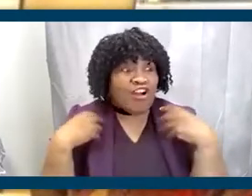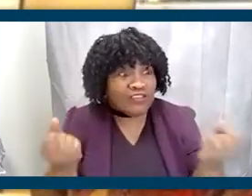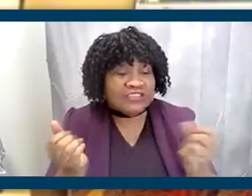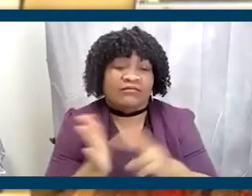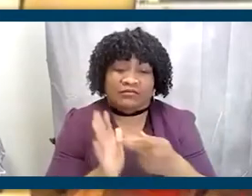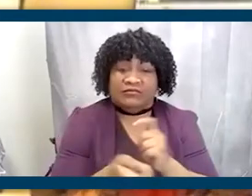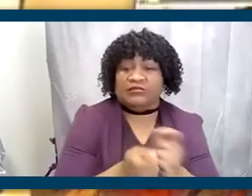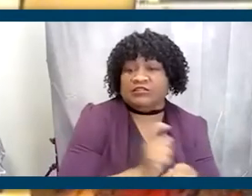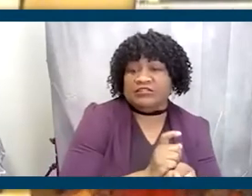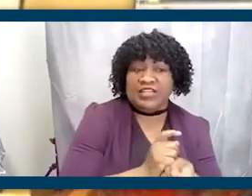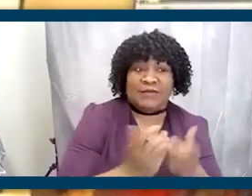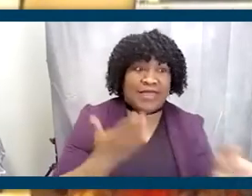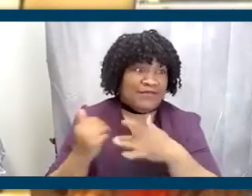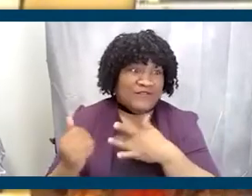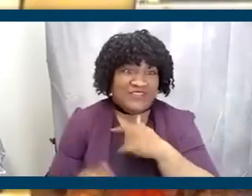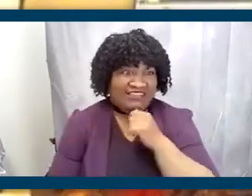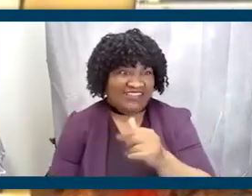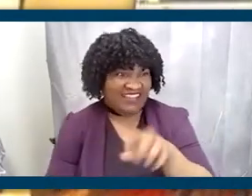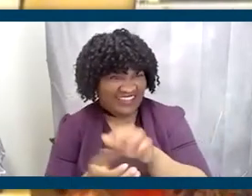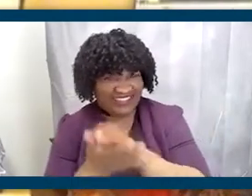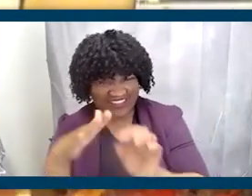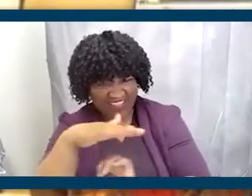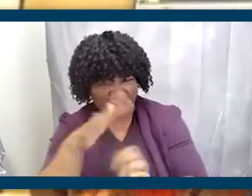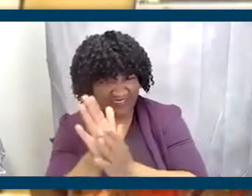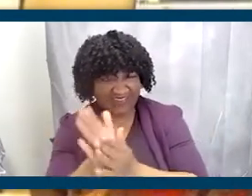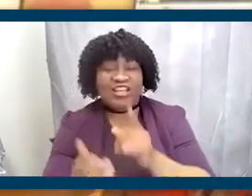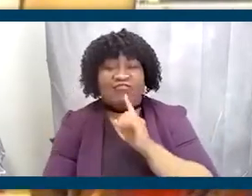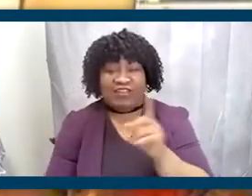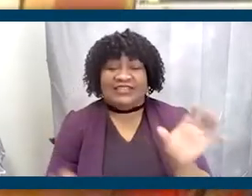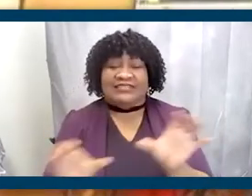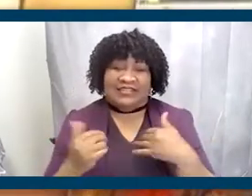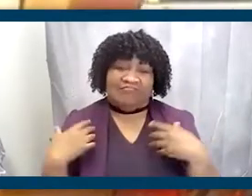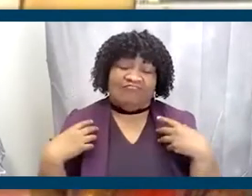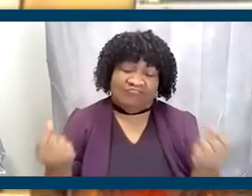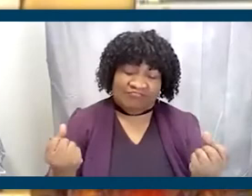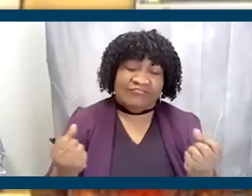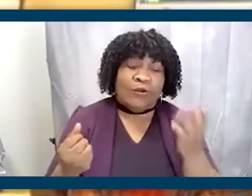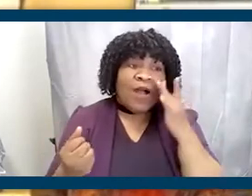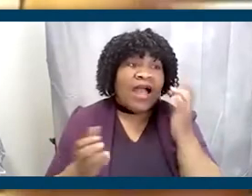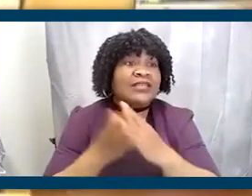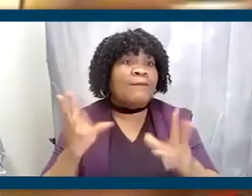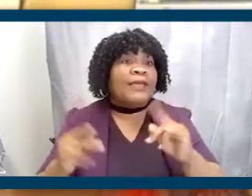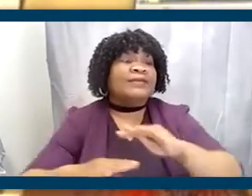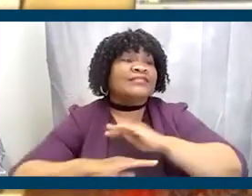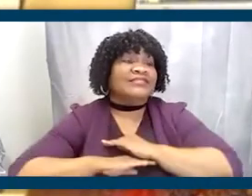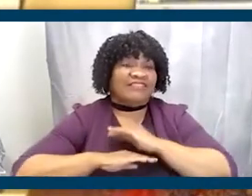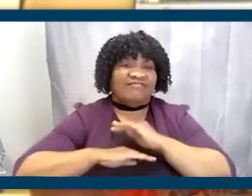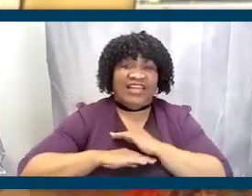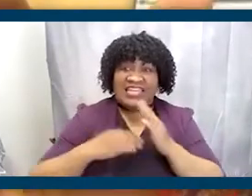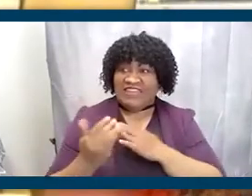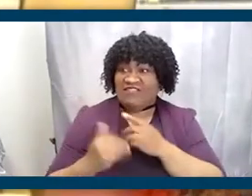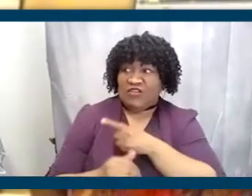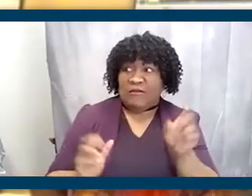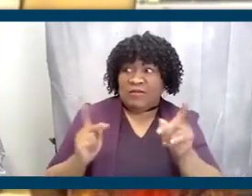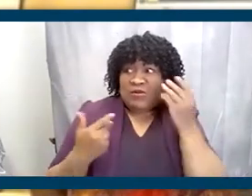think that it wouldn't, but not in a school element, but it really, really does because people are very satisfied, even though they don't know it